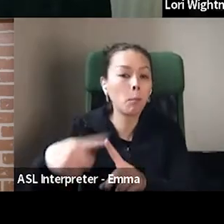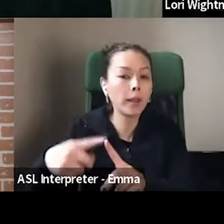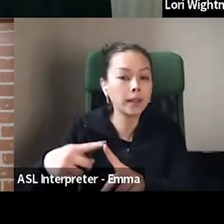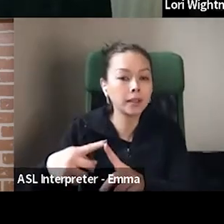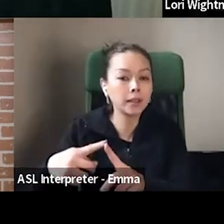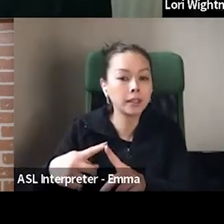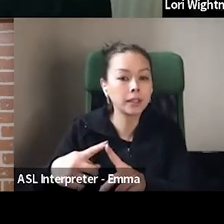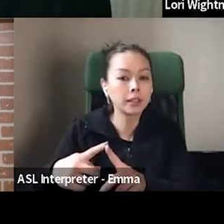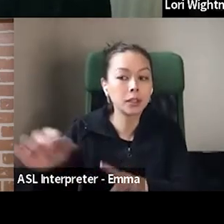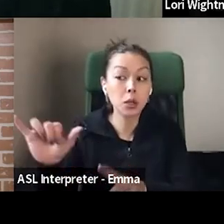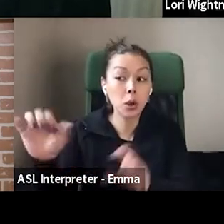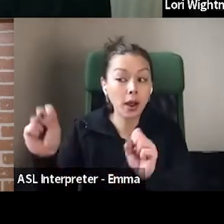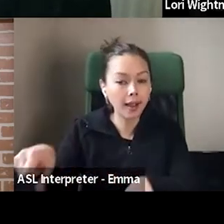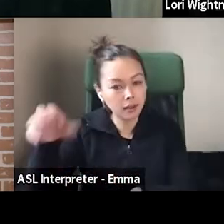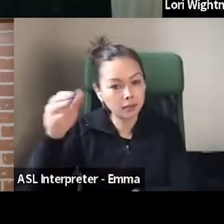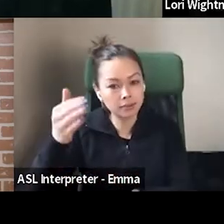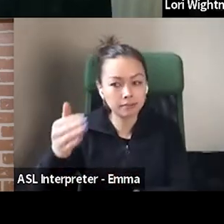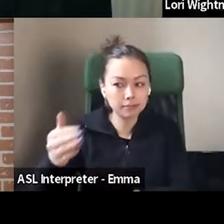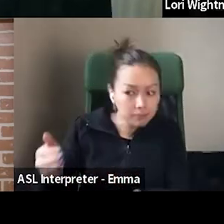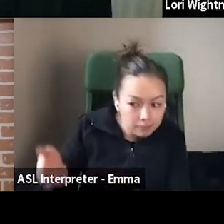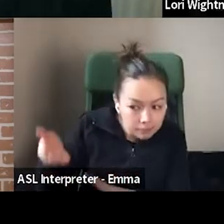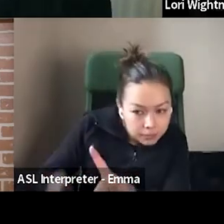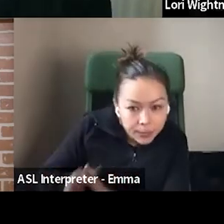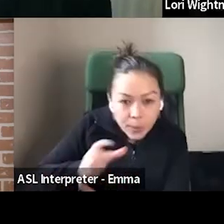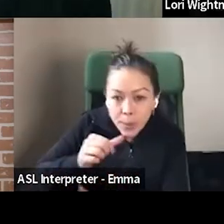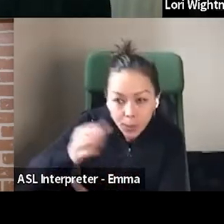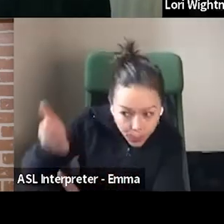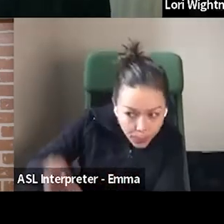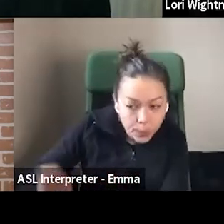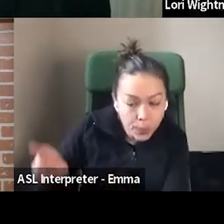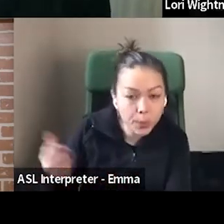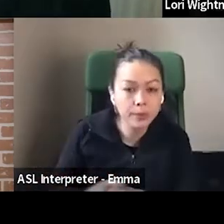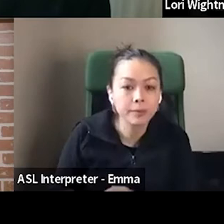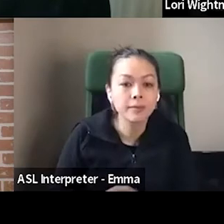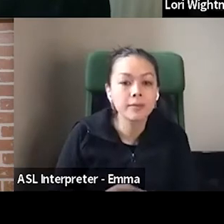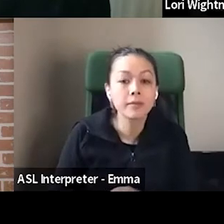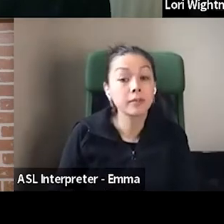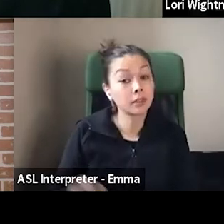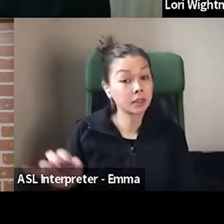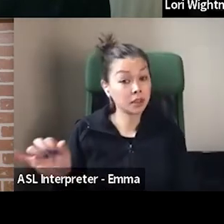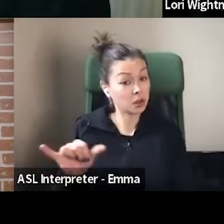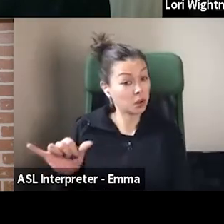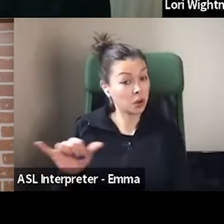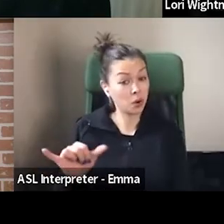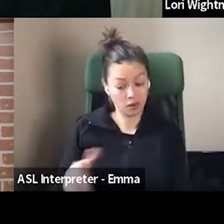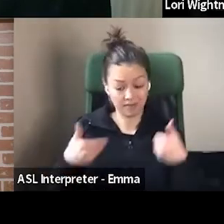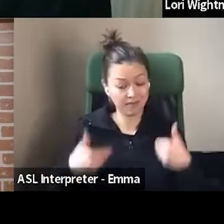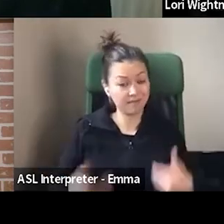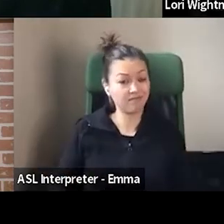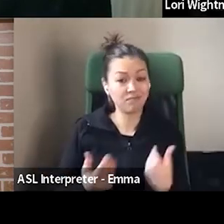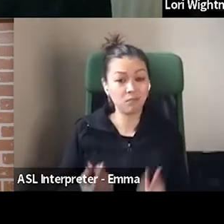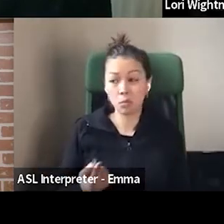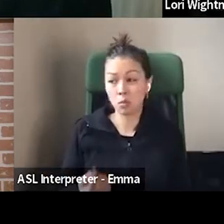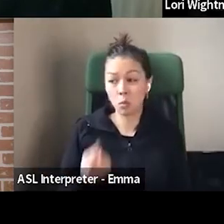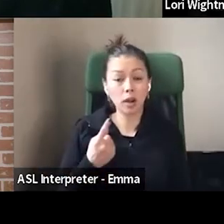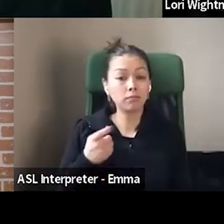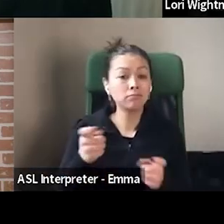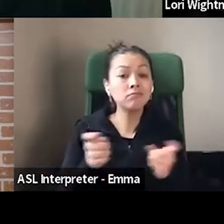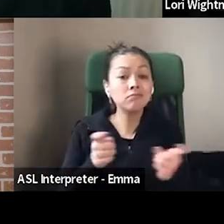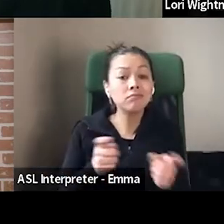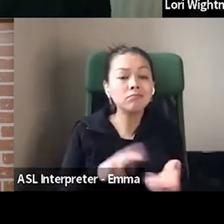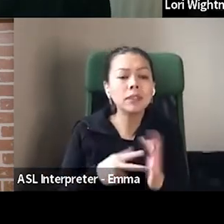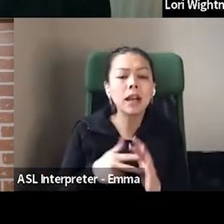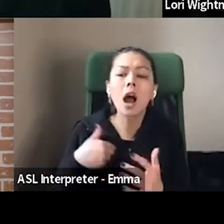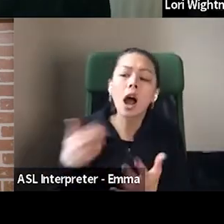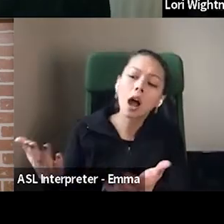Also, because it is just me, I get to say, what do you want to see in the store? Do you like what you saw? Talk to me about,